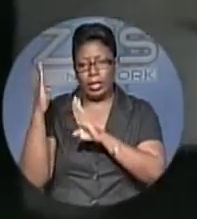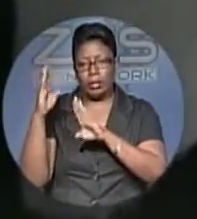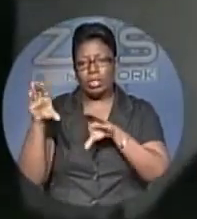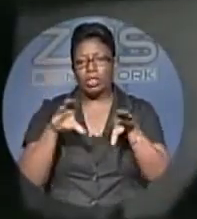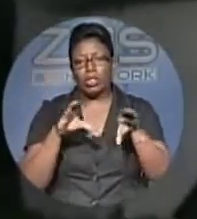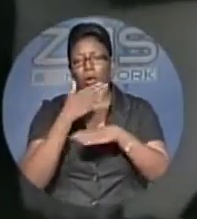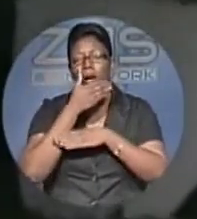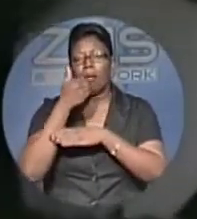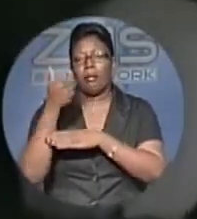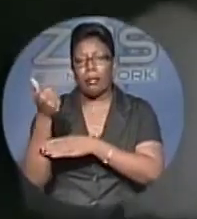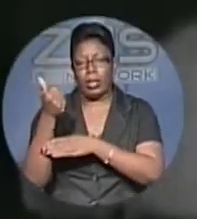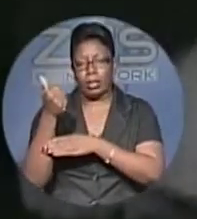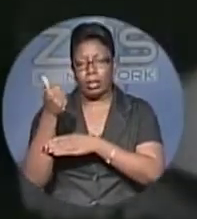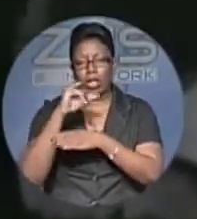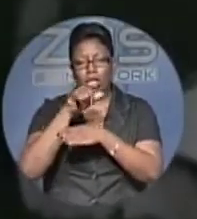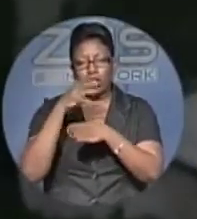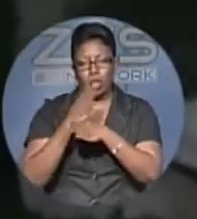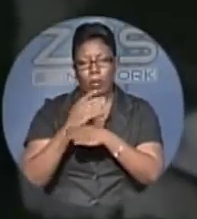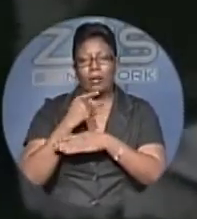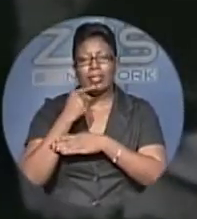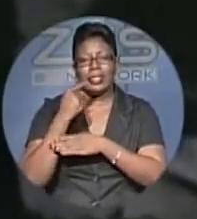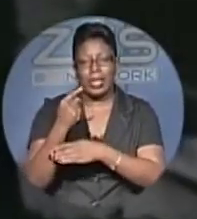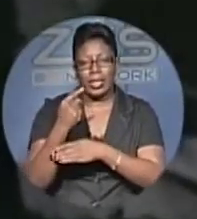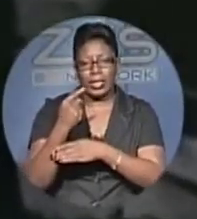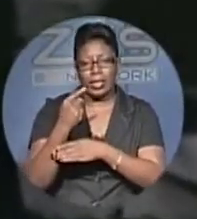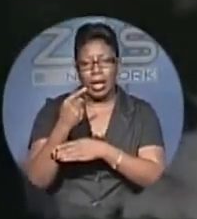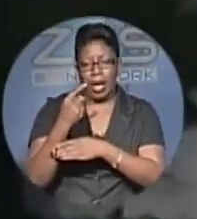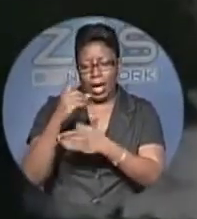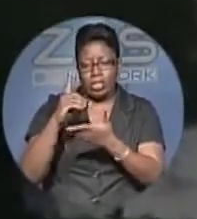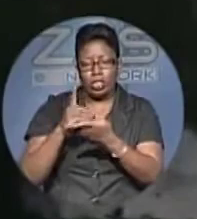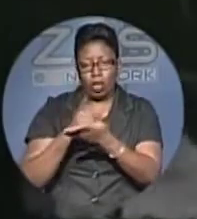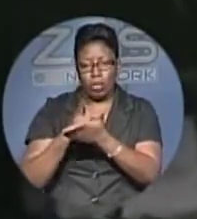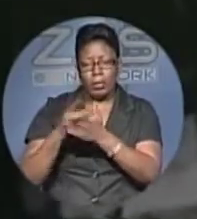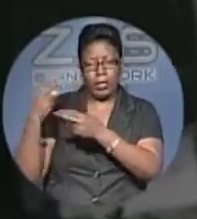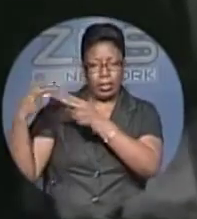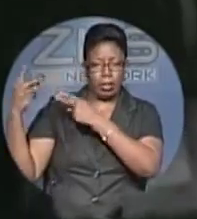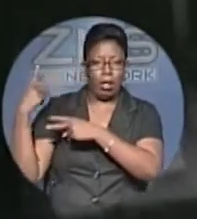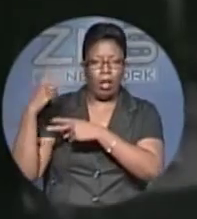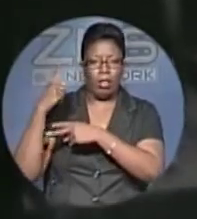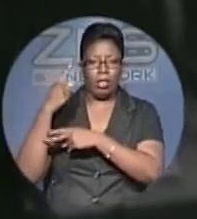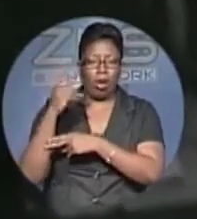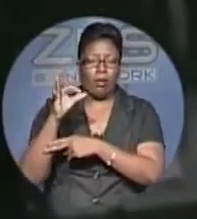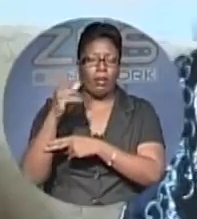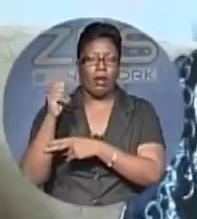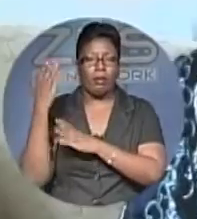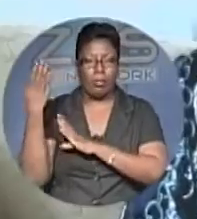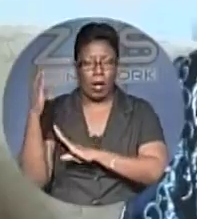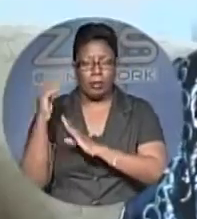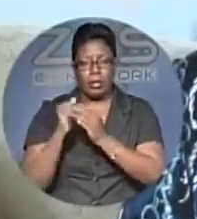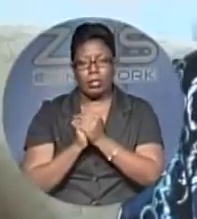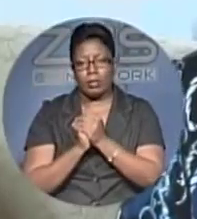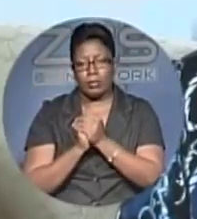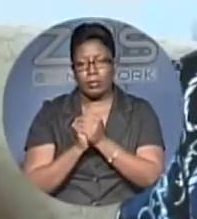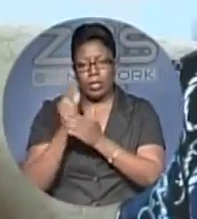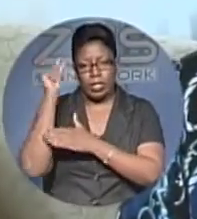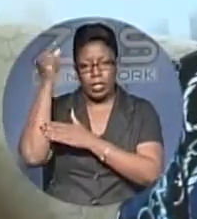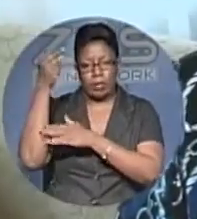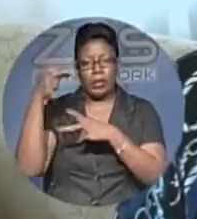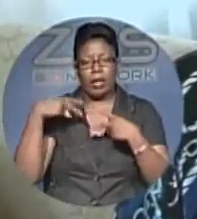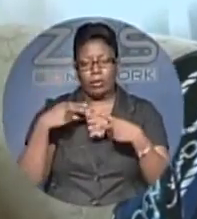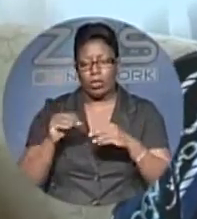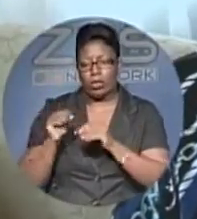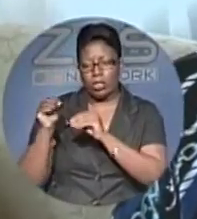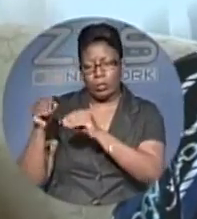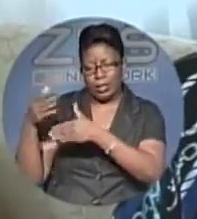better job at telling and documenting our history. Rosalie says it will have to be a full-time job. The government has got to set